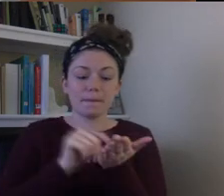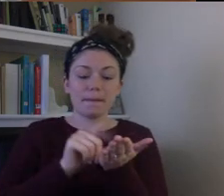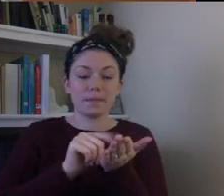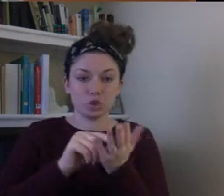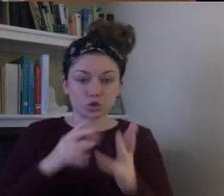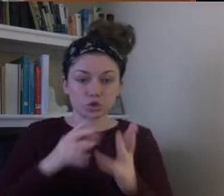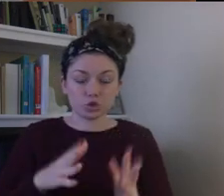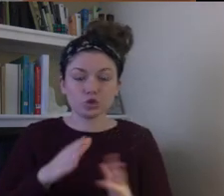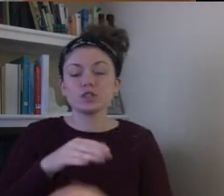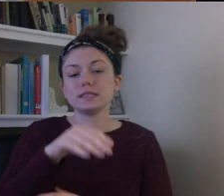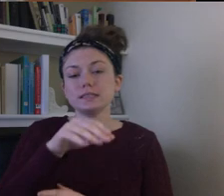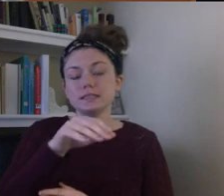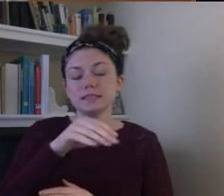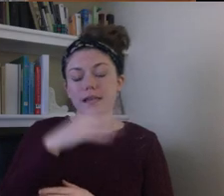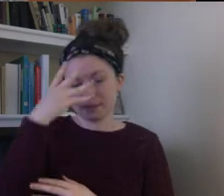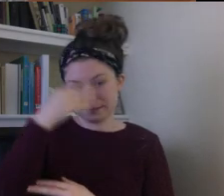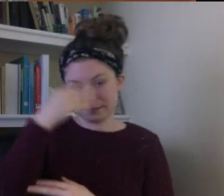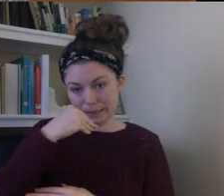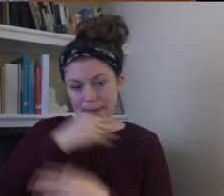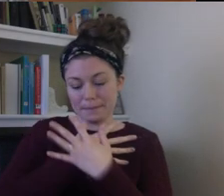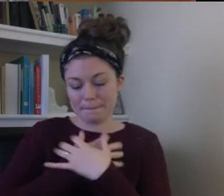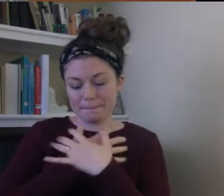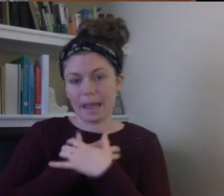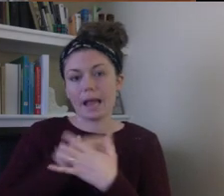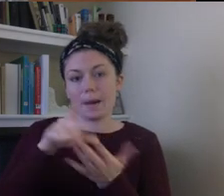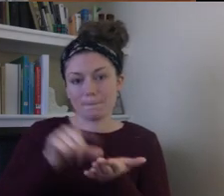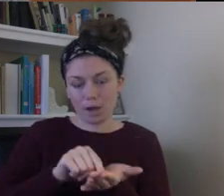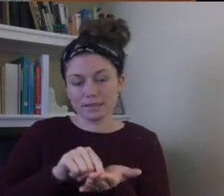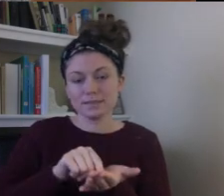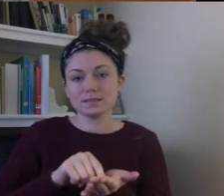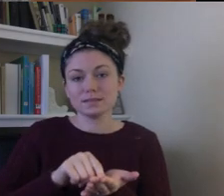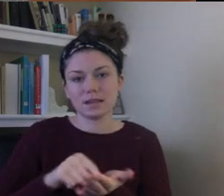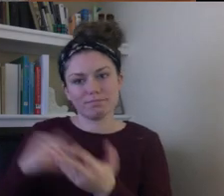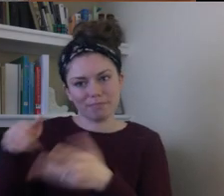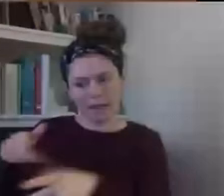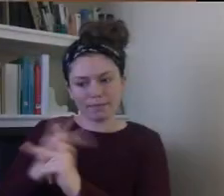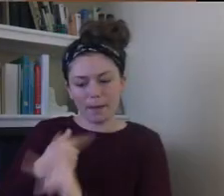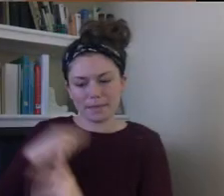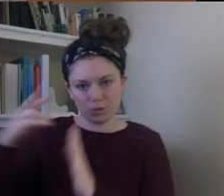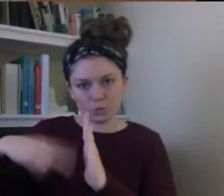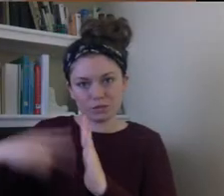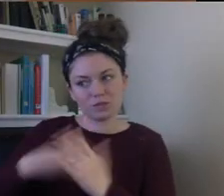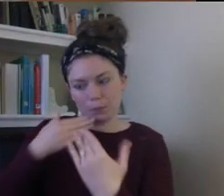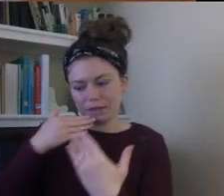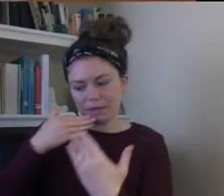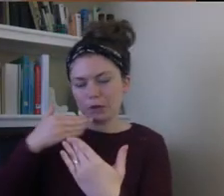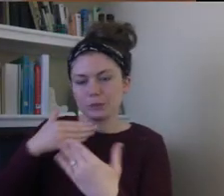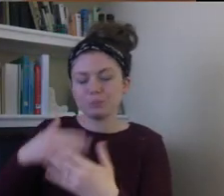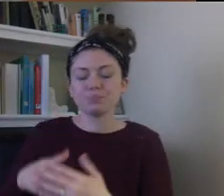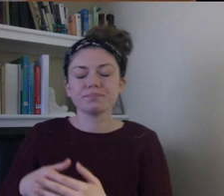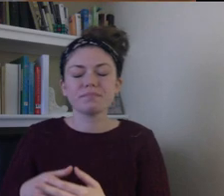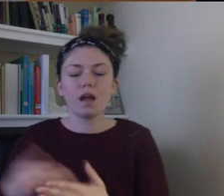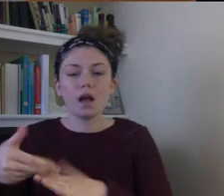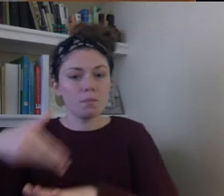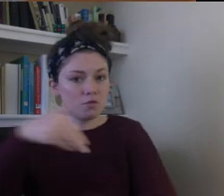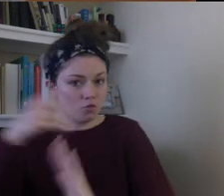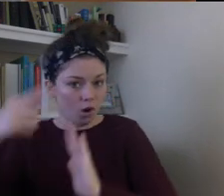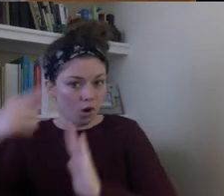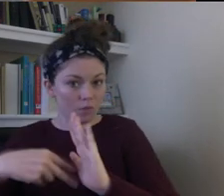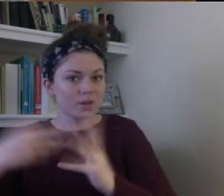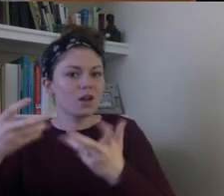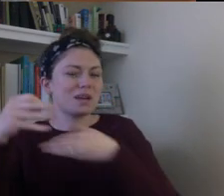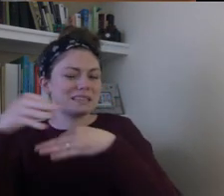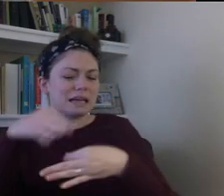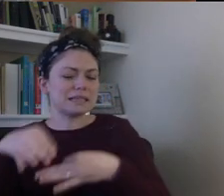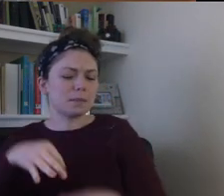this on my YouTube channel, so I really appreciate that. Before I start reading, I just want to give you the backstory on